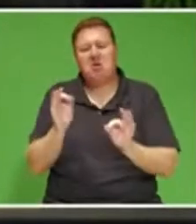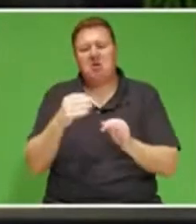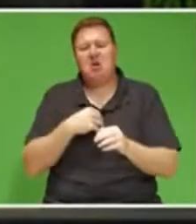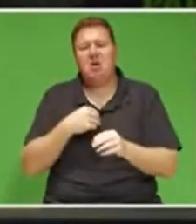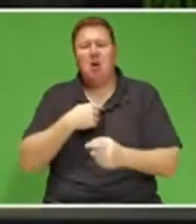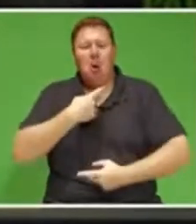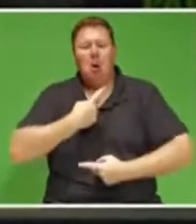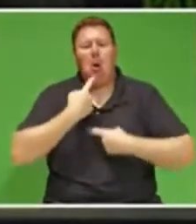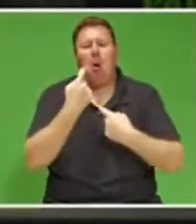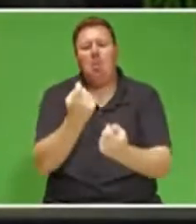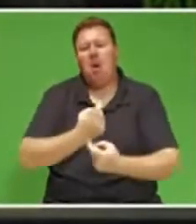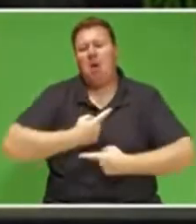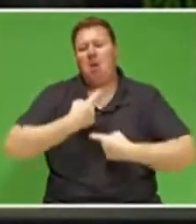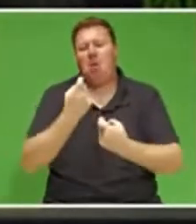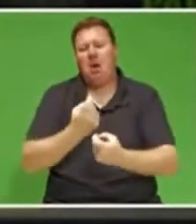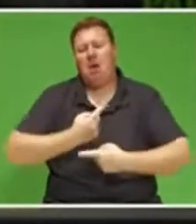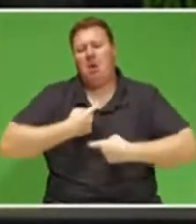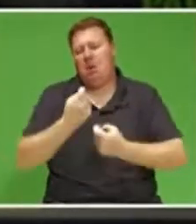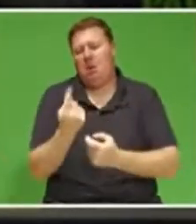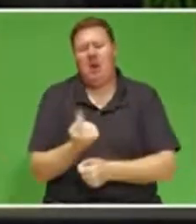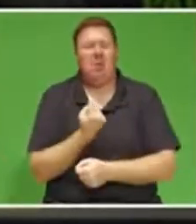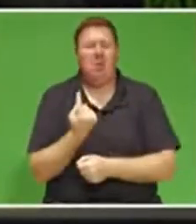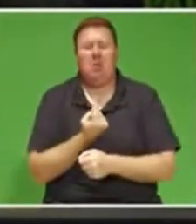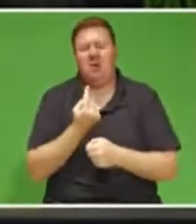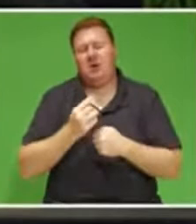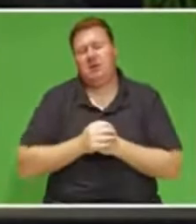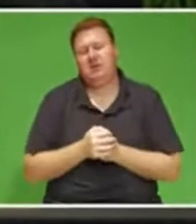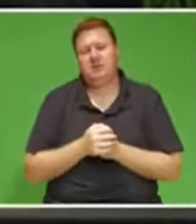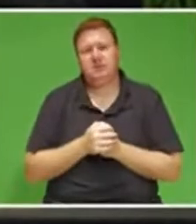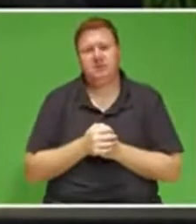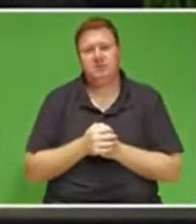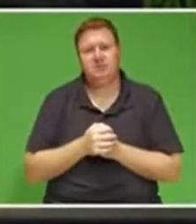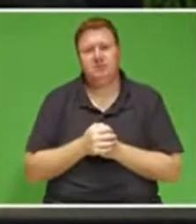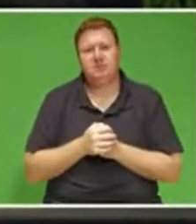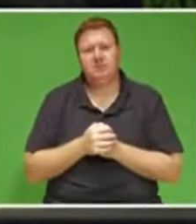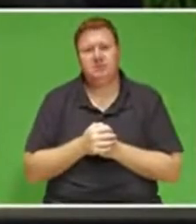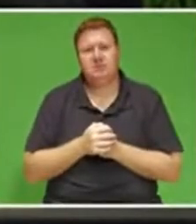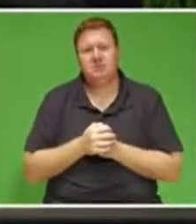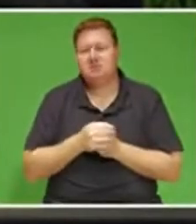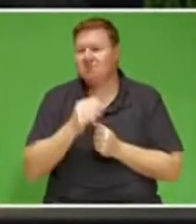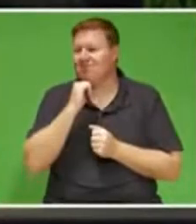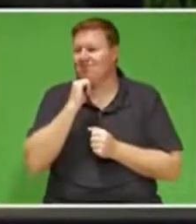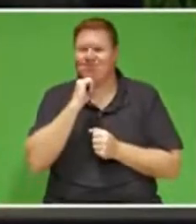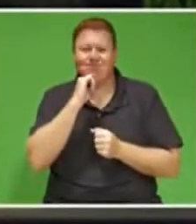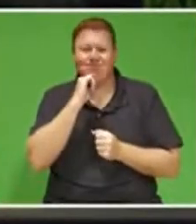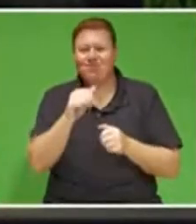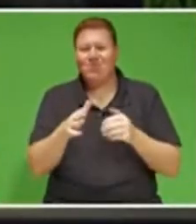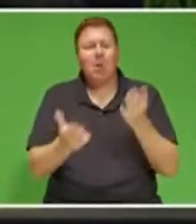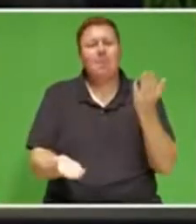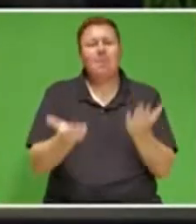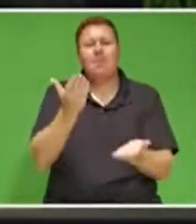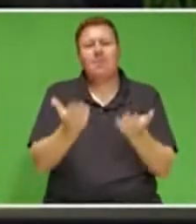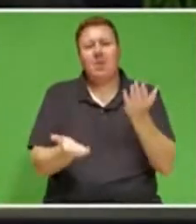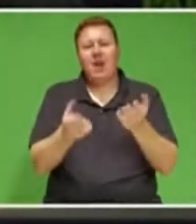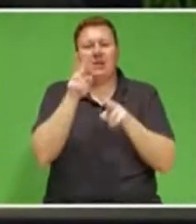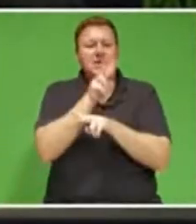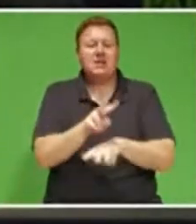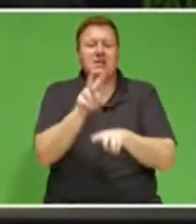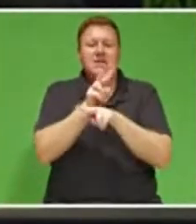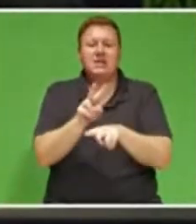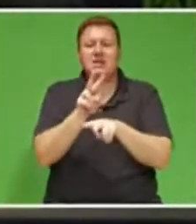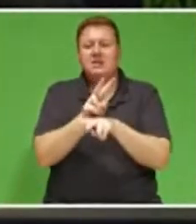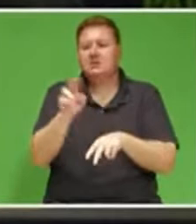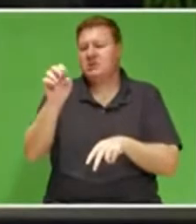Rather than present a balanced assessment of the state of the nation, the state